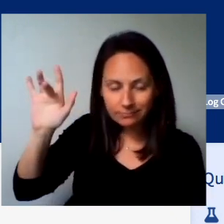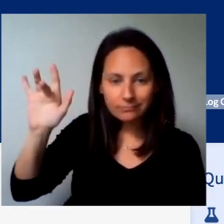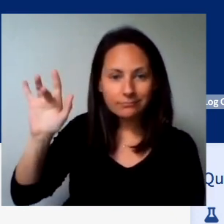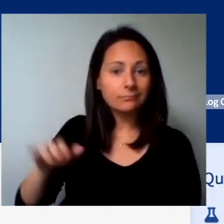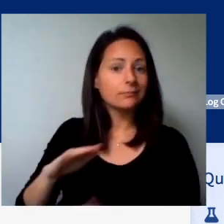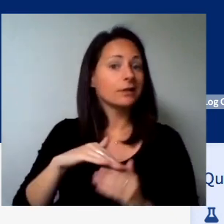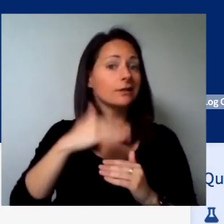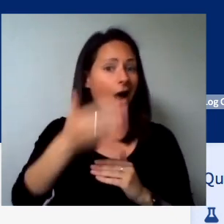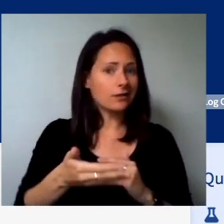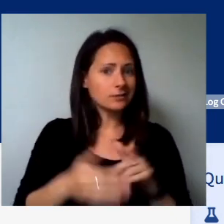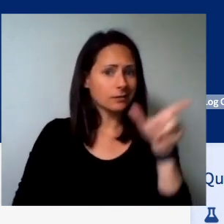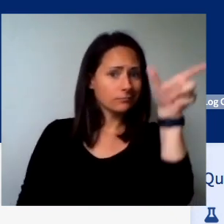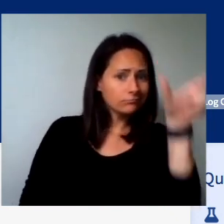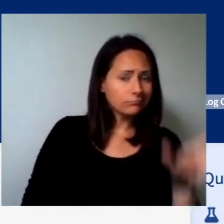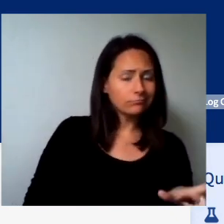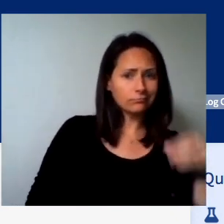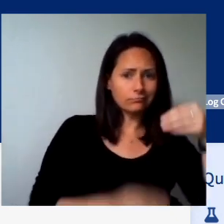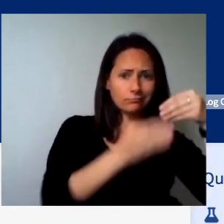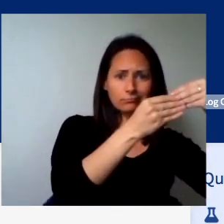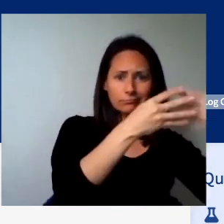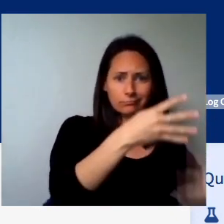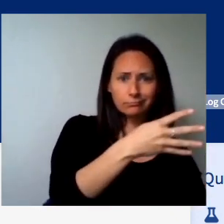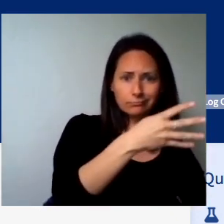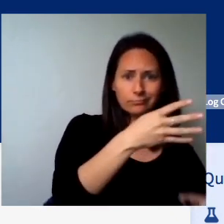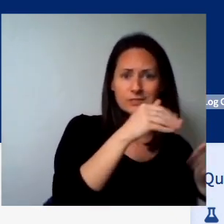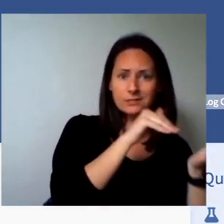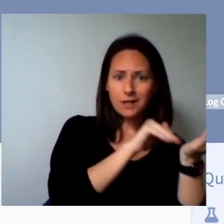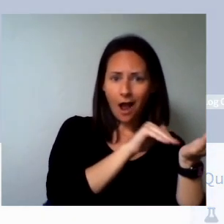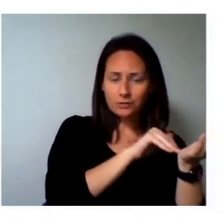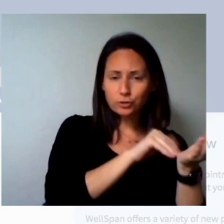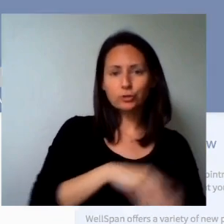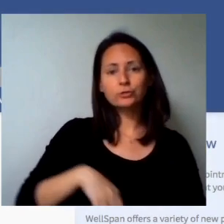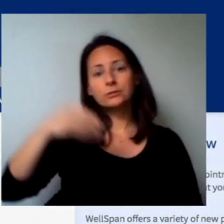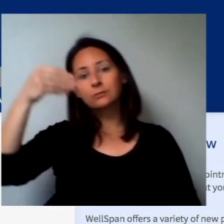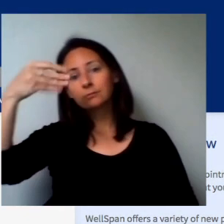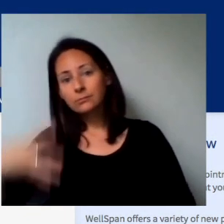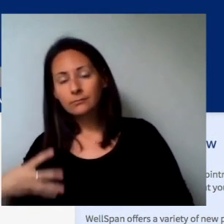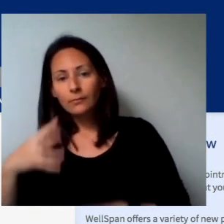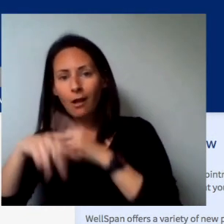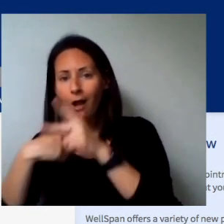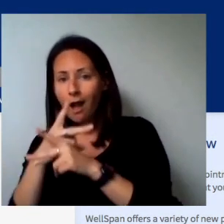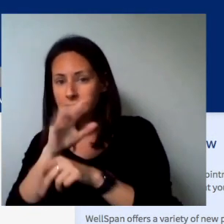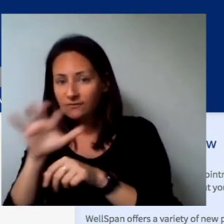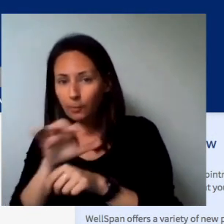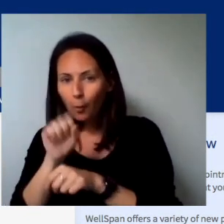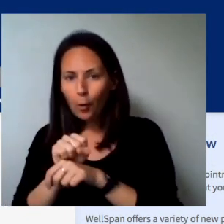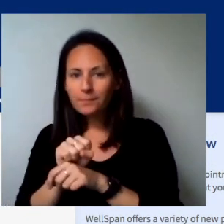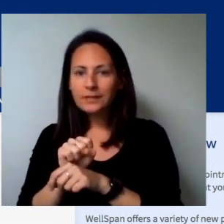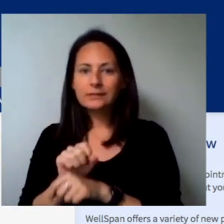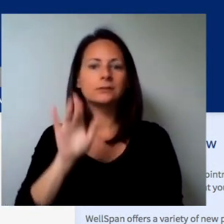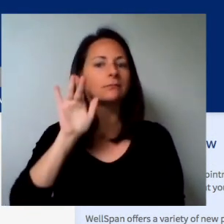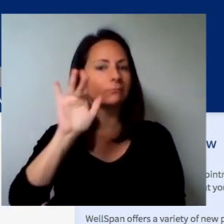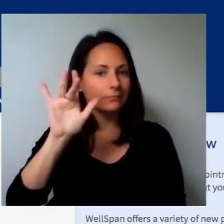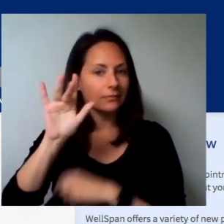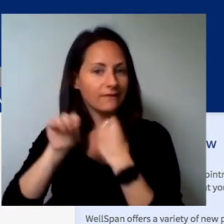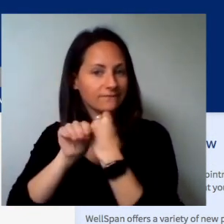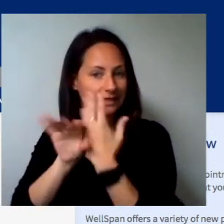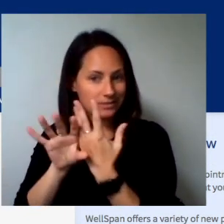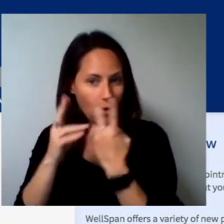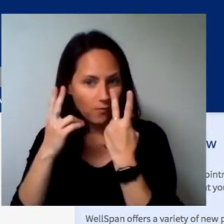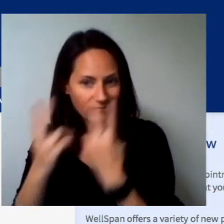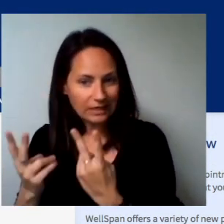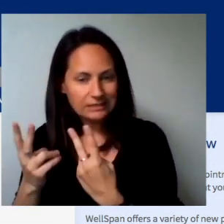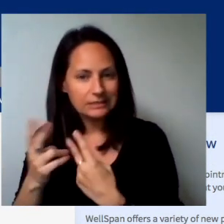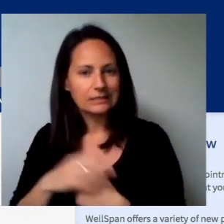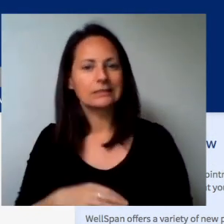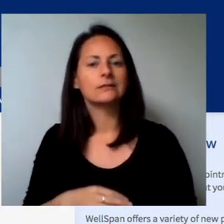at the top of the website and select Schedule an Appointment. You will then see the Physicians Providers on the left and options for the